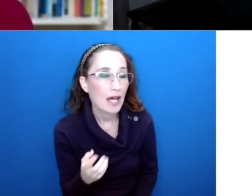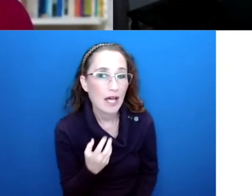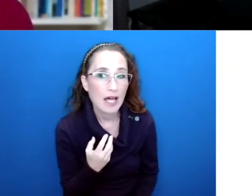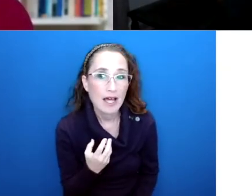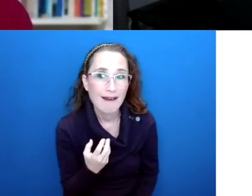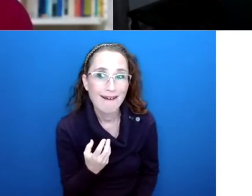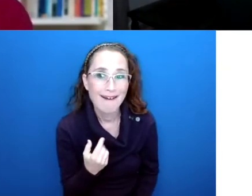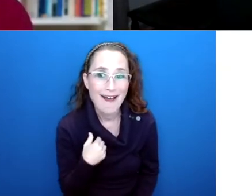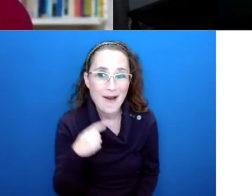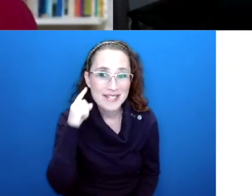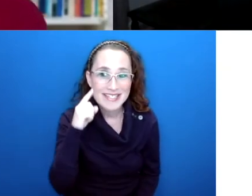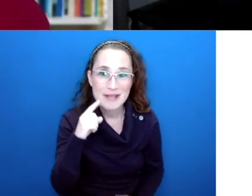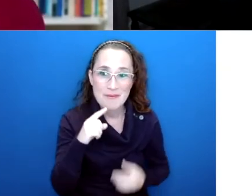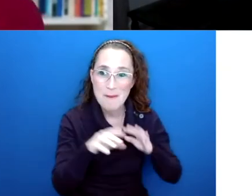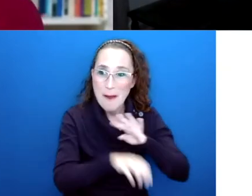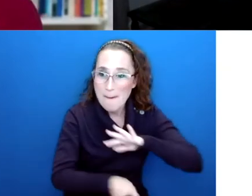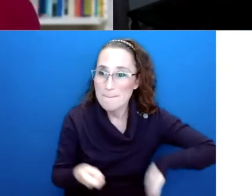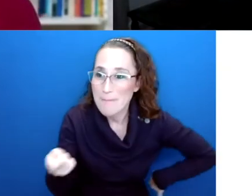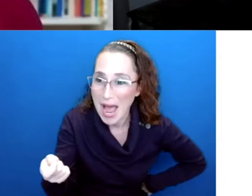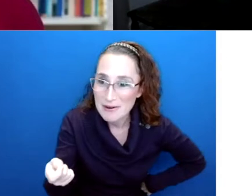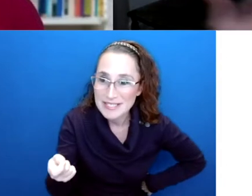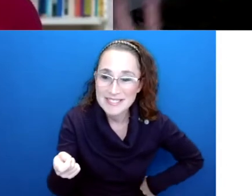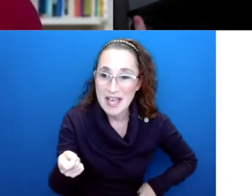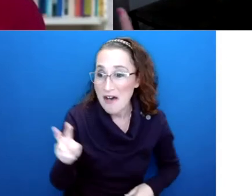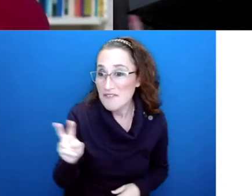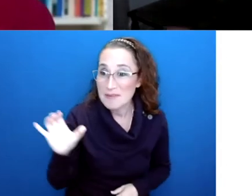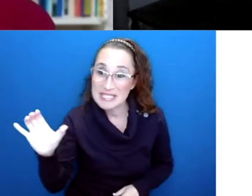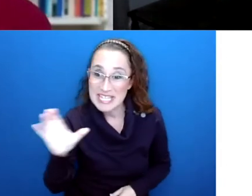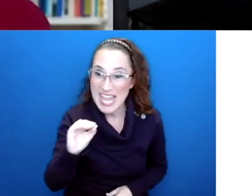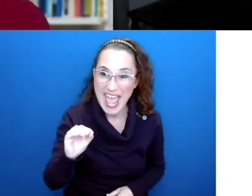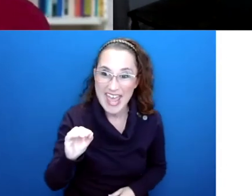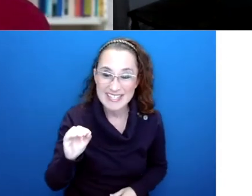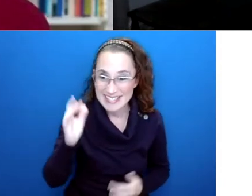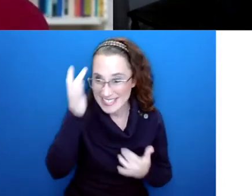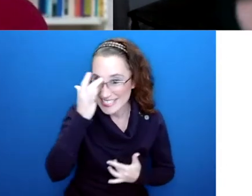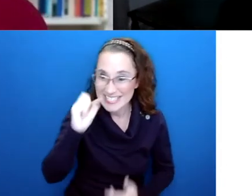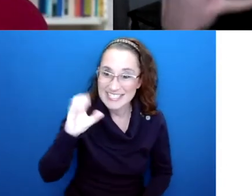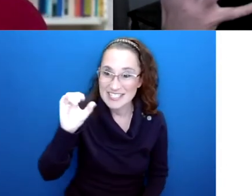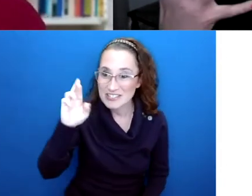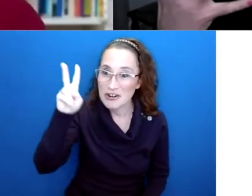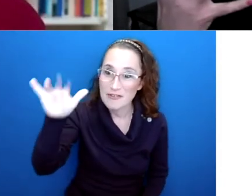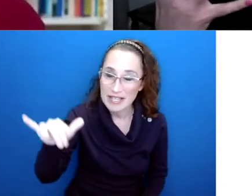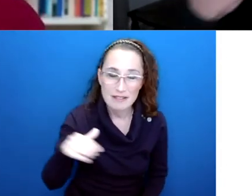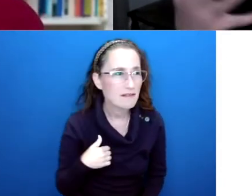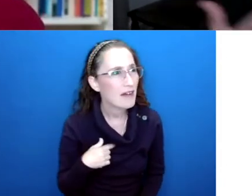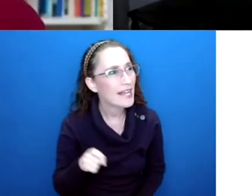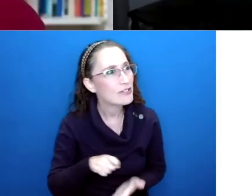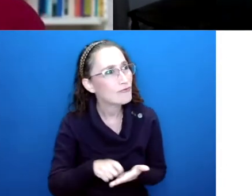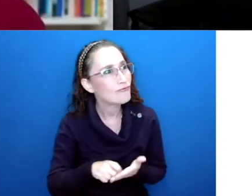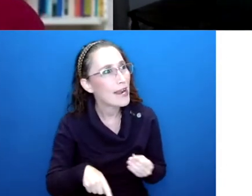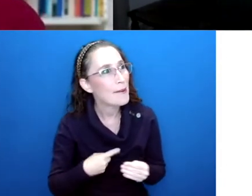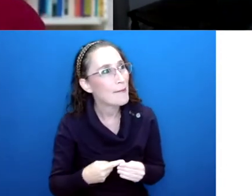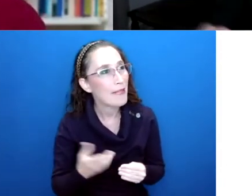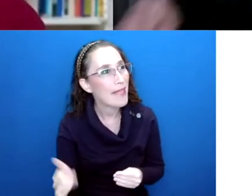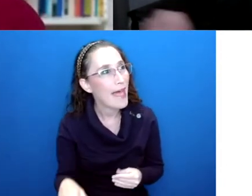pirates with vitamin C and scurvy. And he said, you should write a book about it. And I ended up 23 years writing a book about vitamins. So that's that was actually really